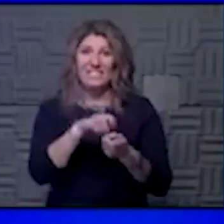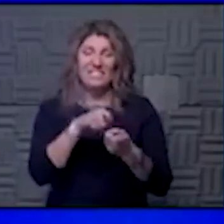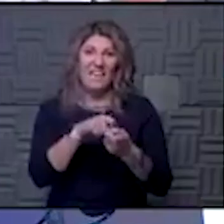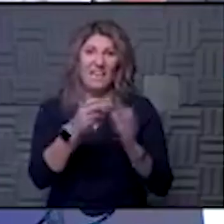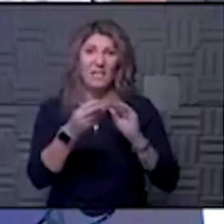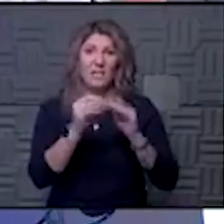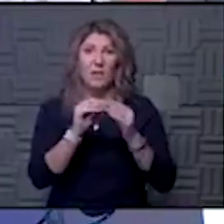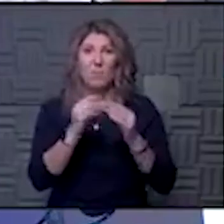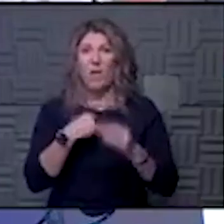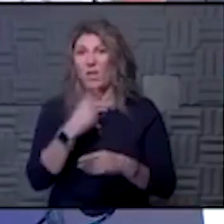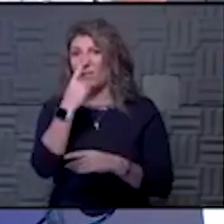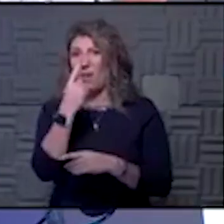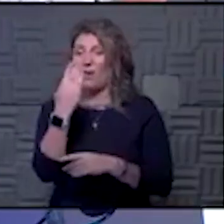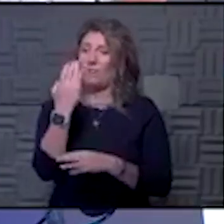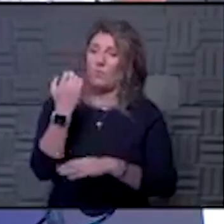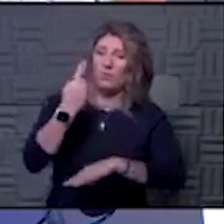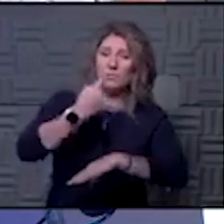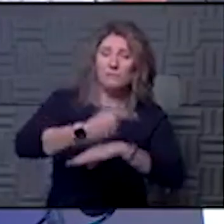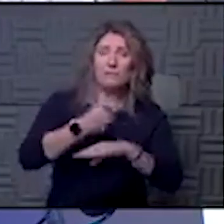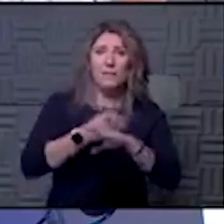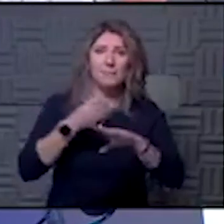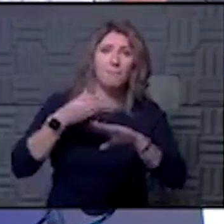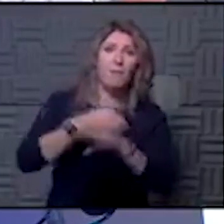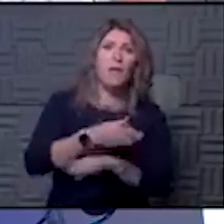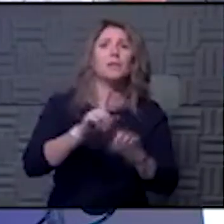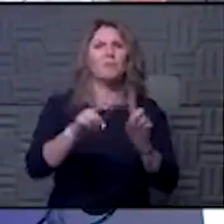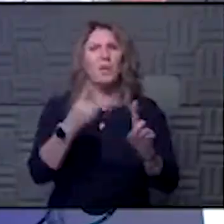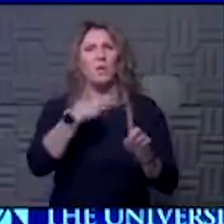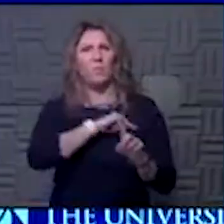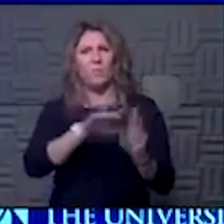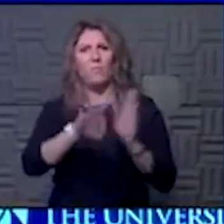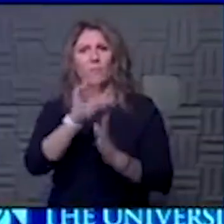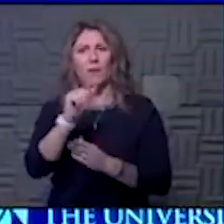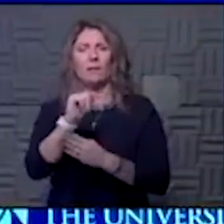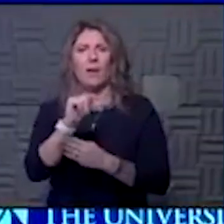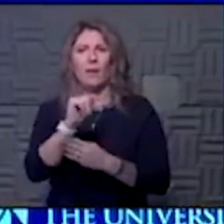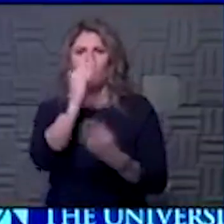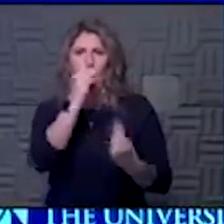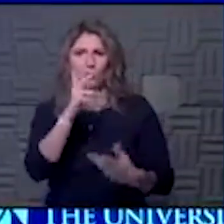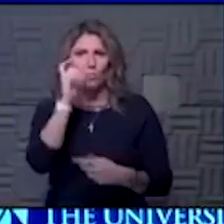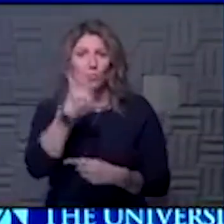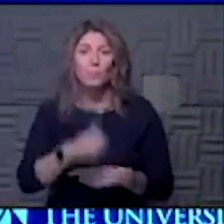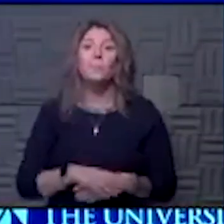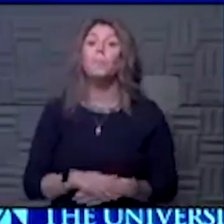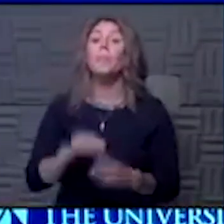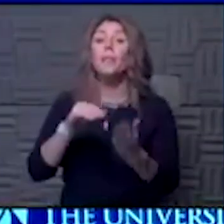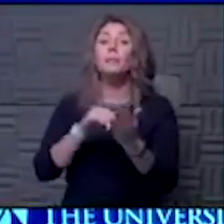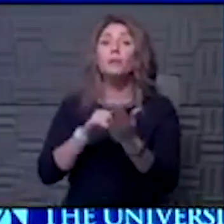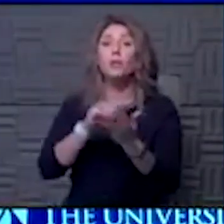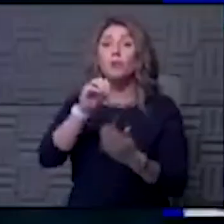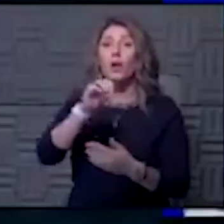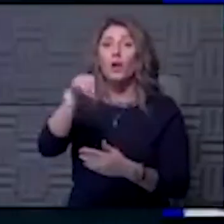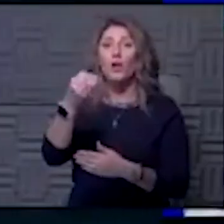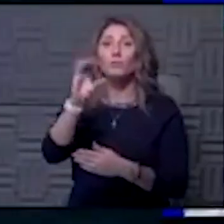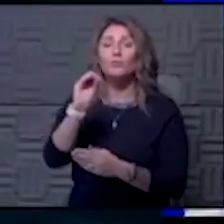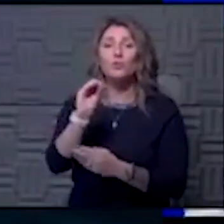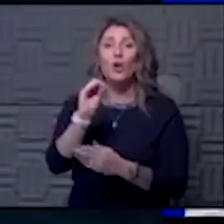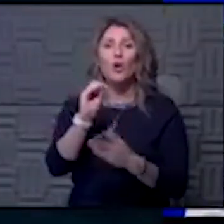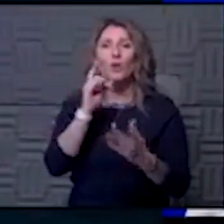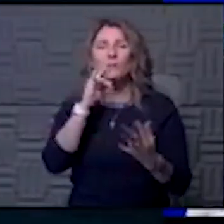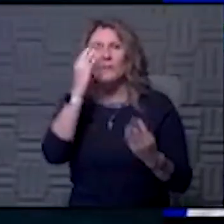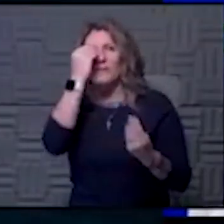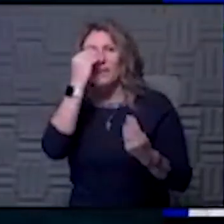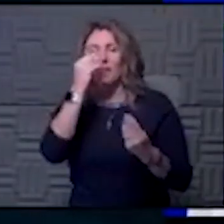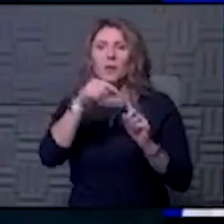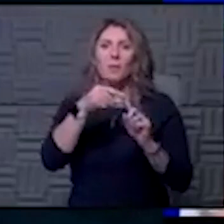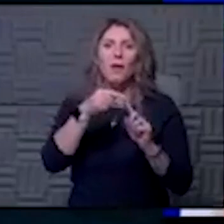14 days for recovering beyond your acute infection, but we'll find that out and get back with you tomorrow. Dr. Rojo, what are you thinking as far as Thanksgiving